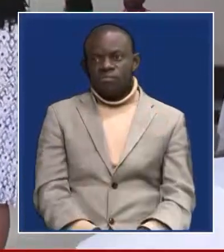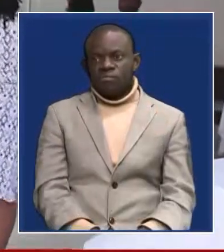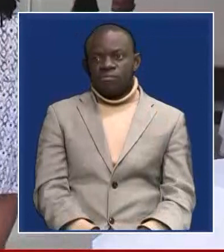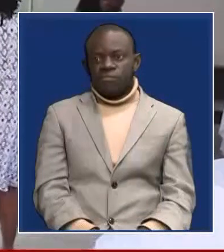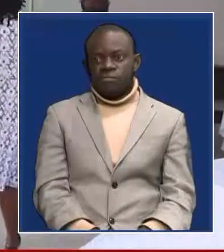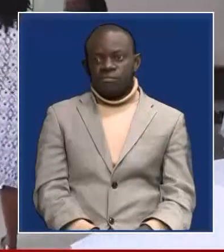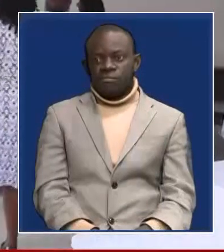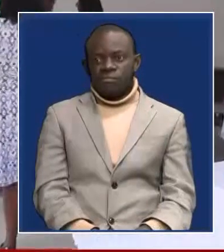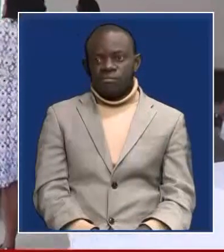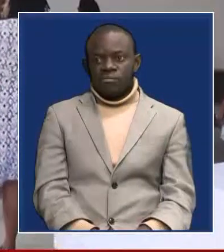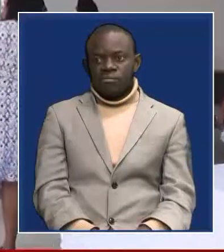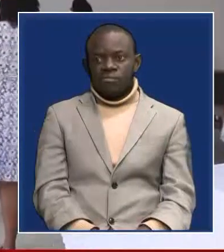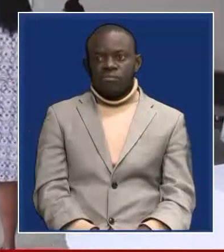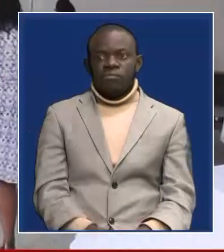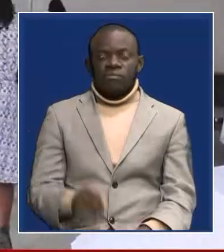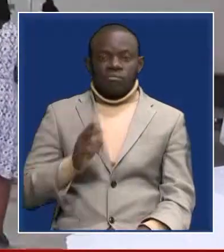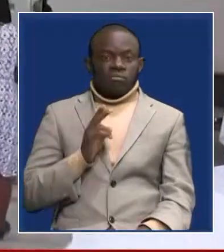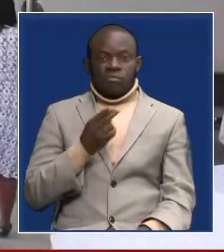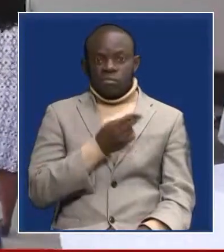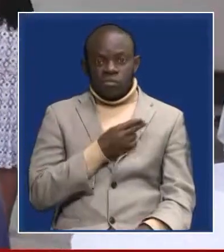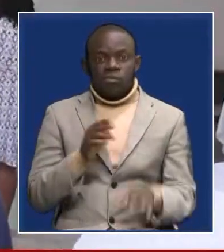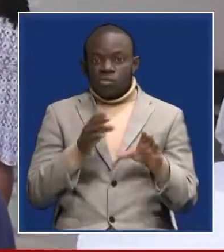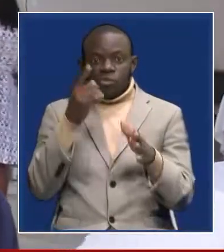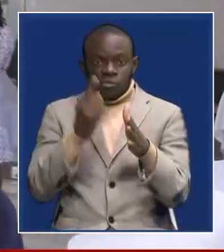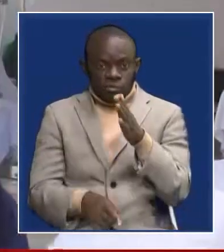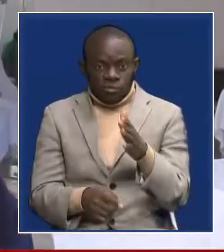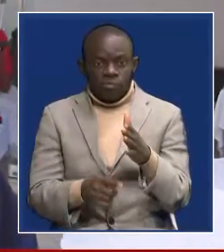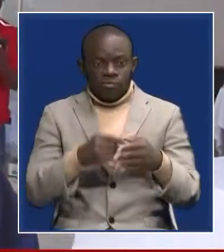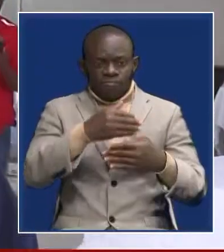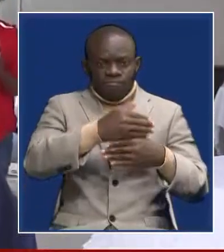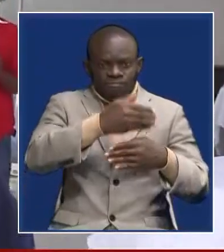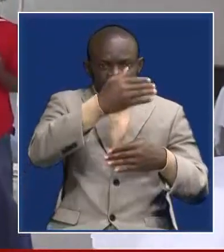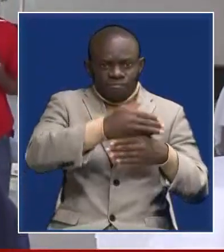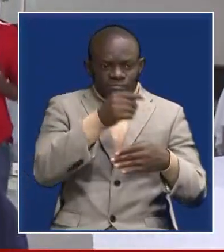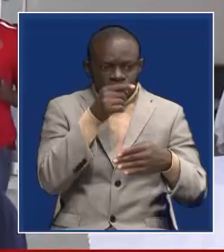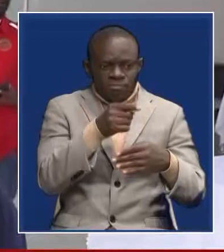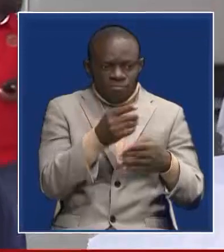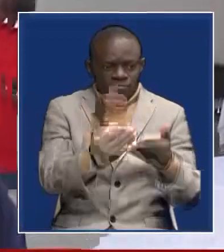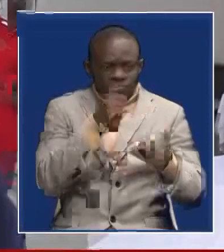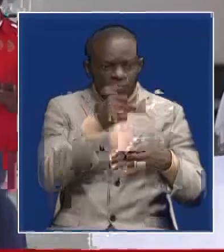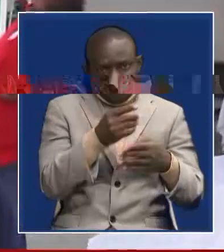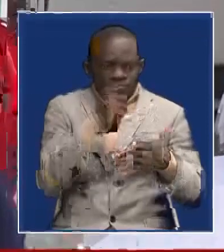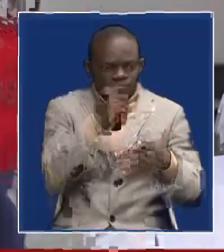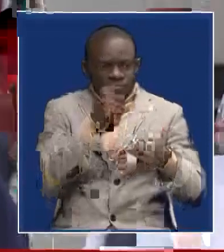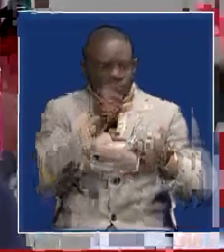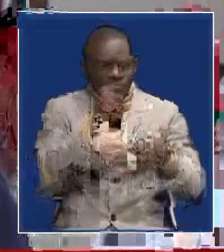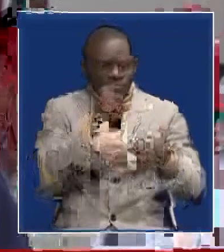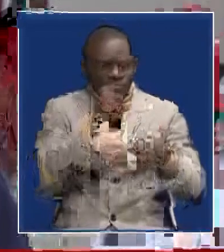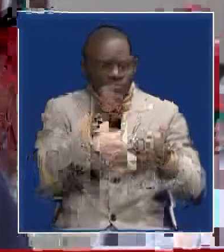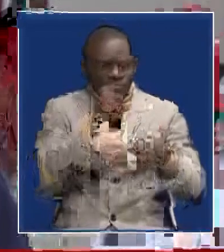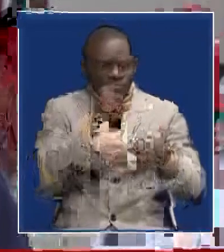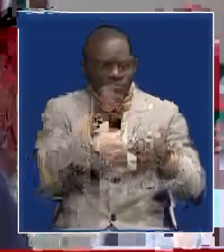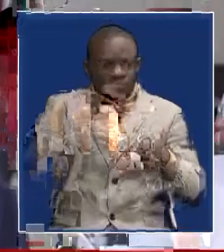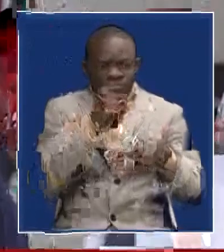petroleum fuel from plastics in our chamber there we're using HDPE which is high density for